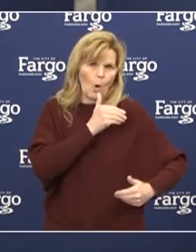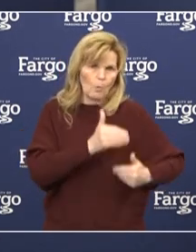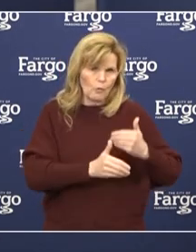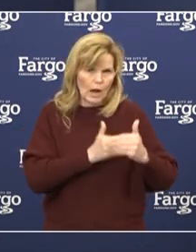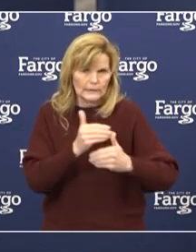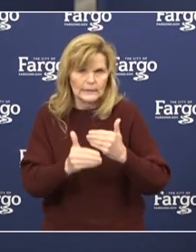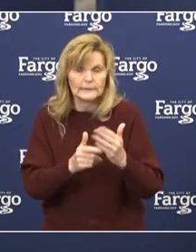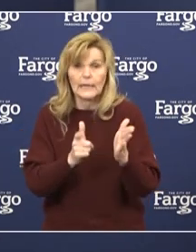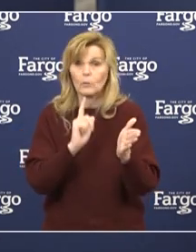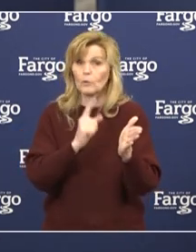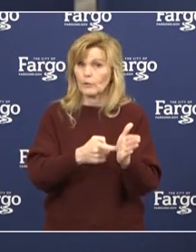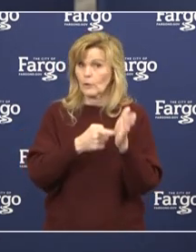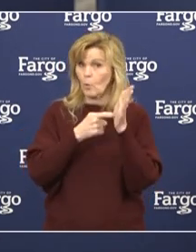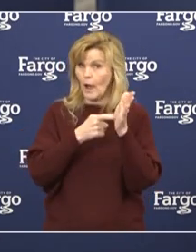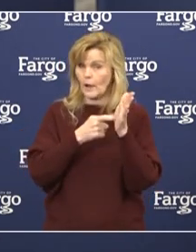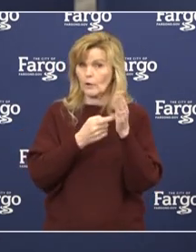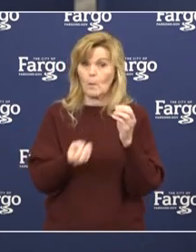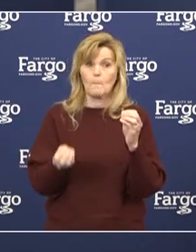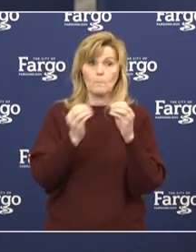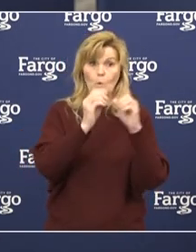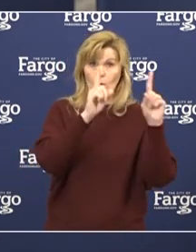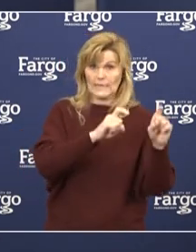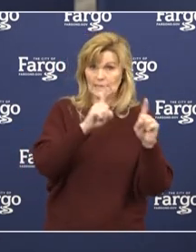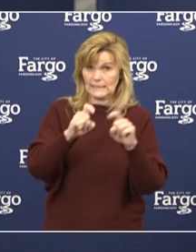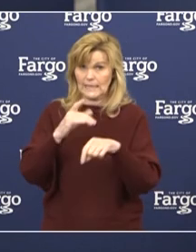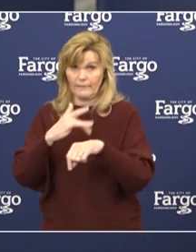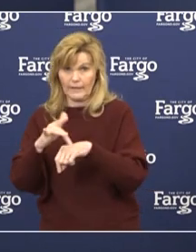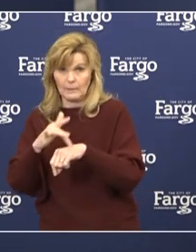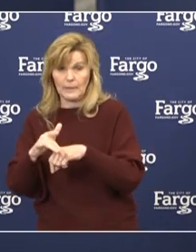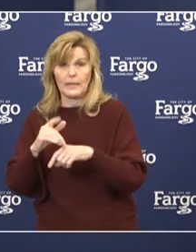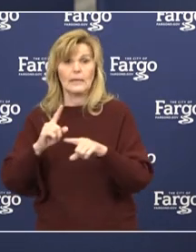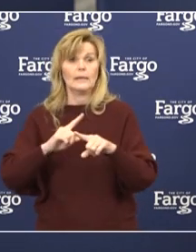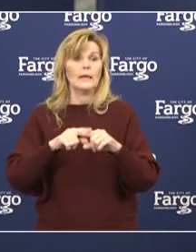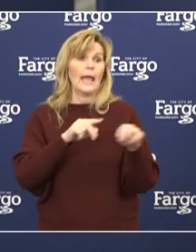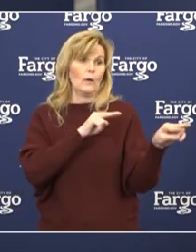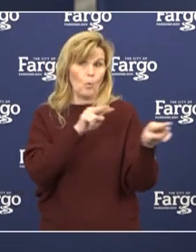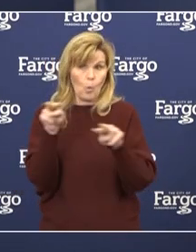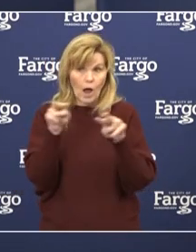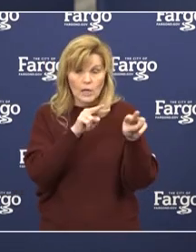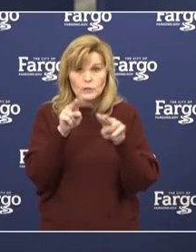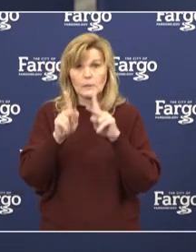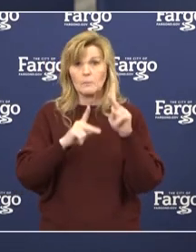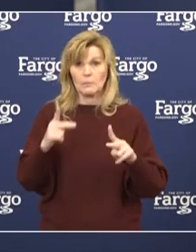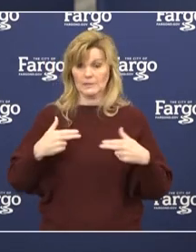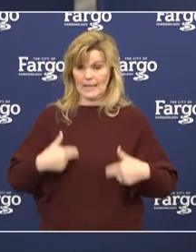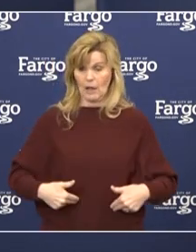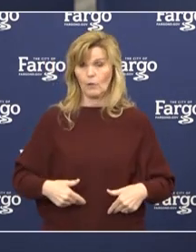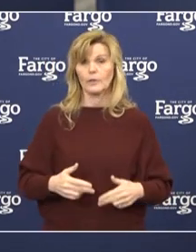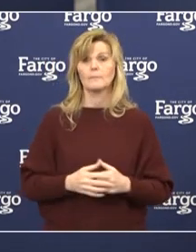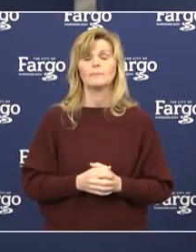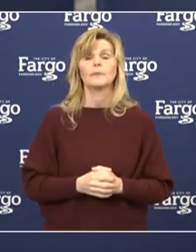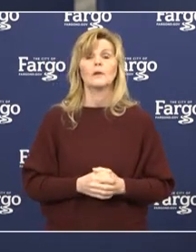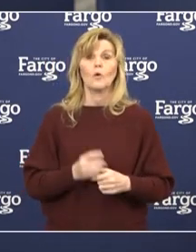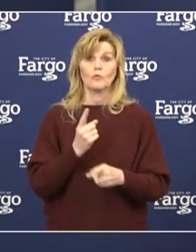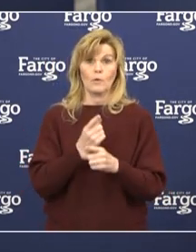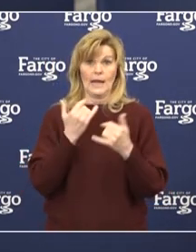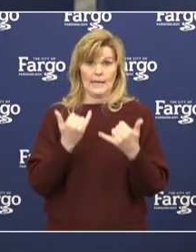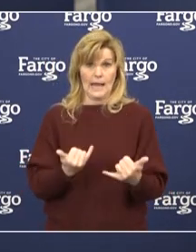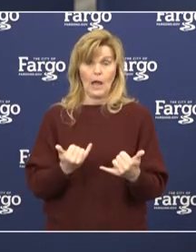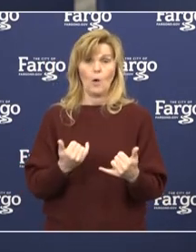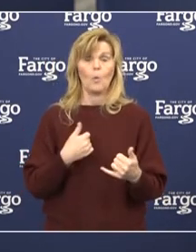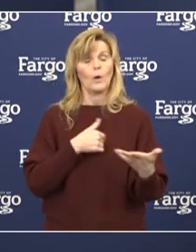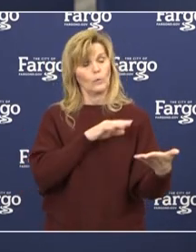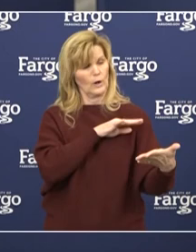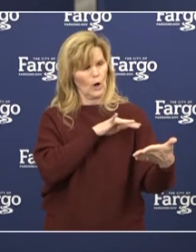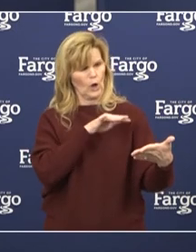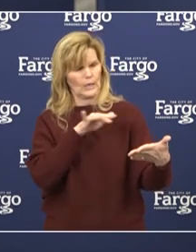require increased testing availability and public health surveillance. Our predictive modeling at this time shows that, at least